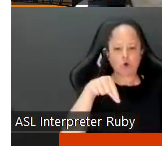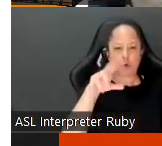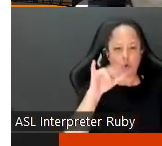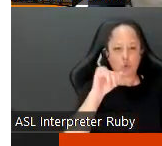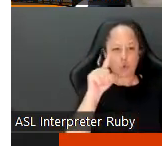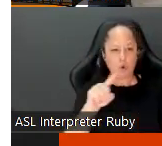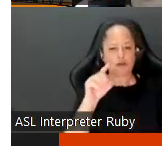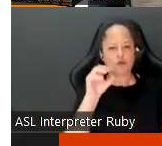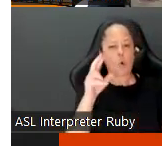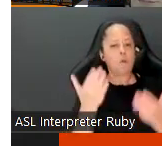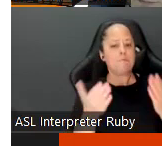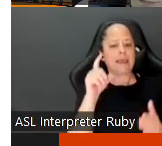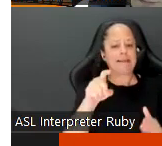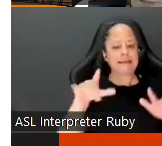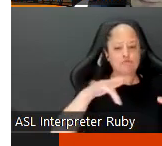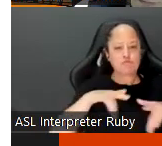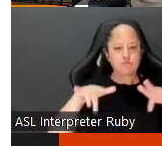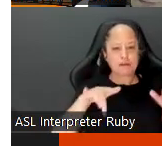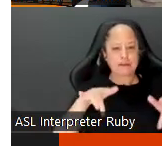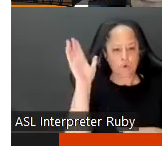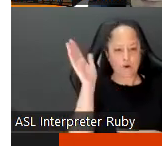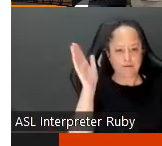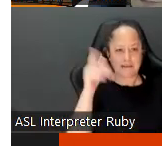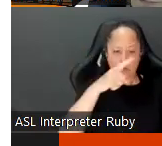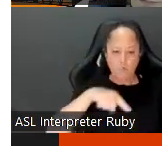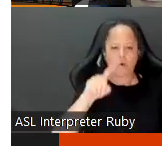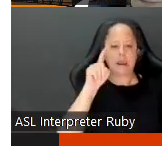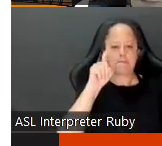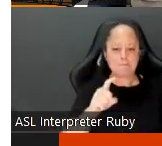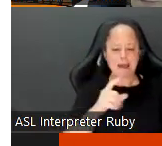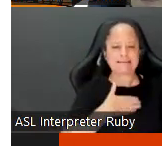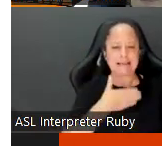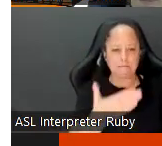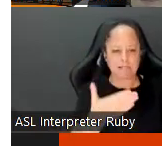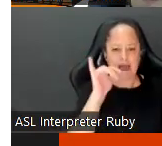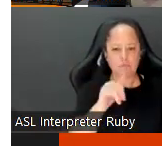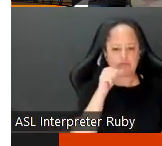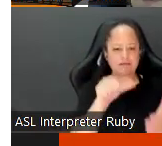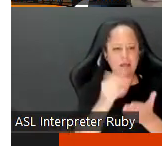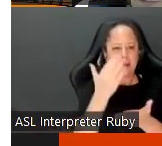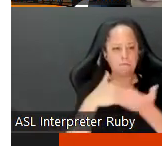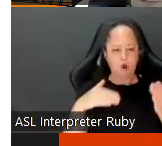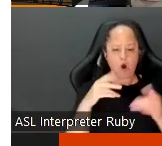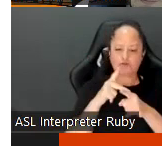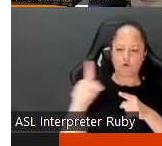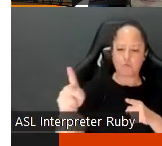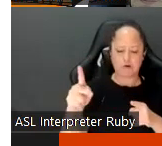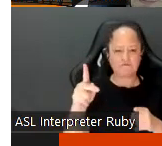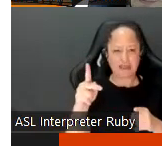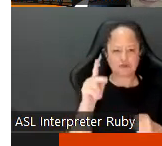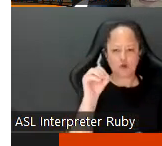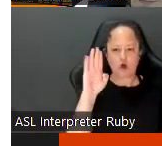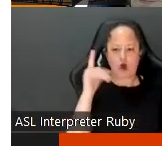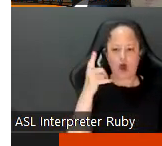need to record your lecture we must comply with those letters and it is part of our professional obligations now